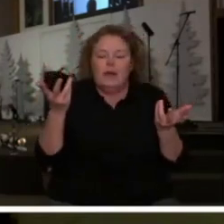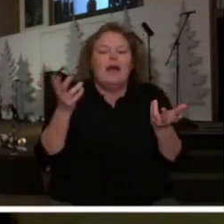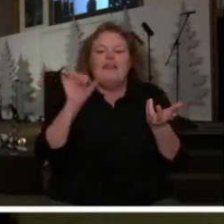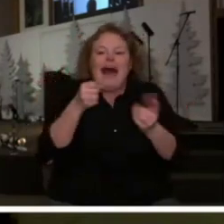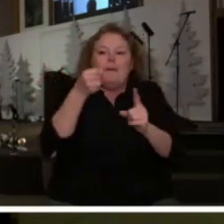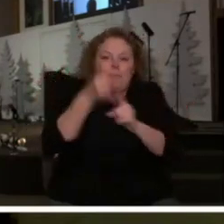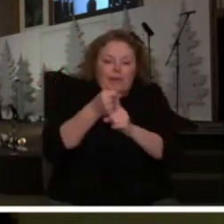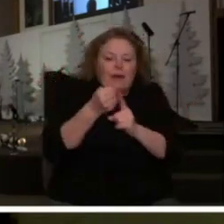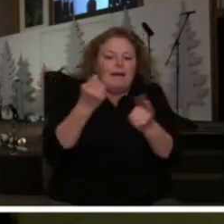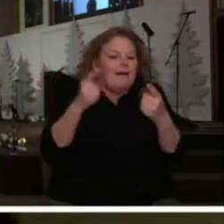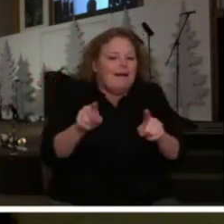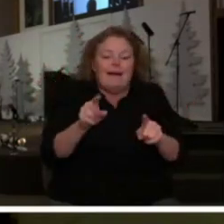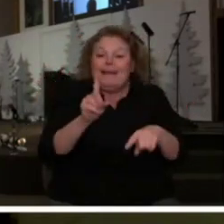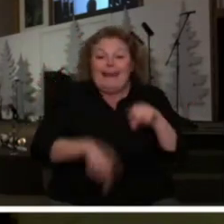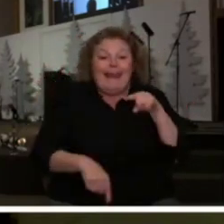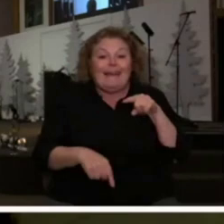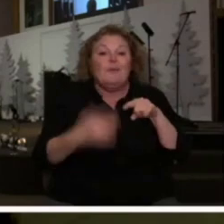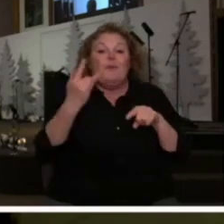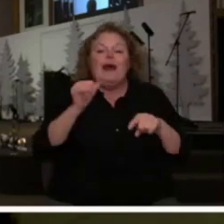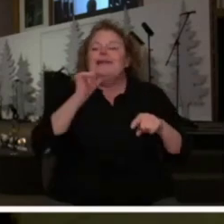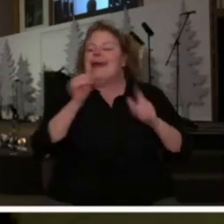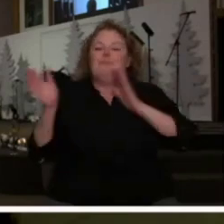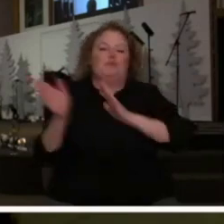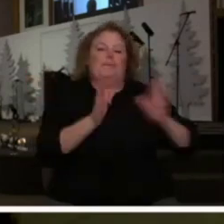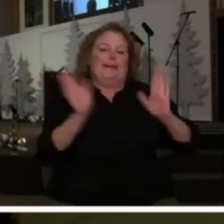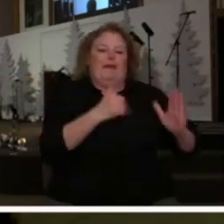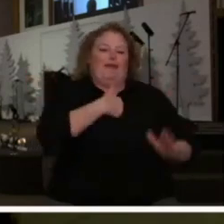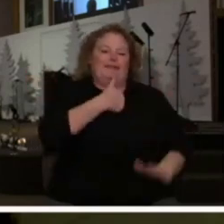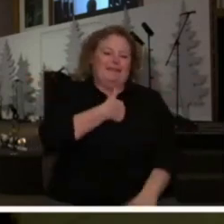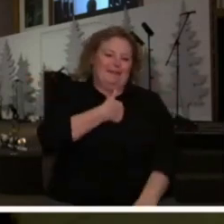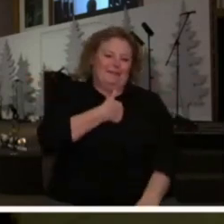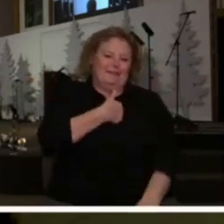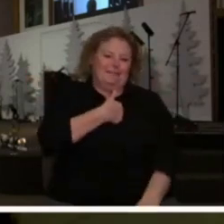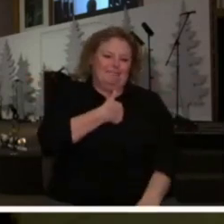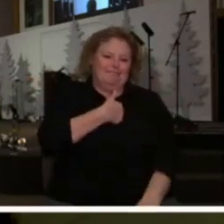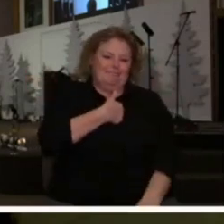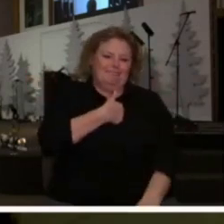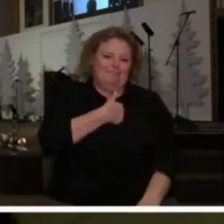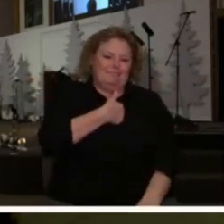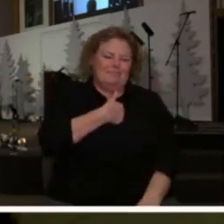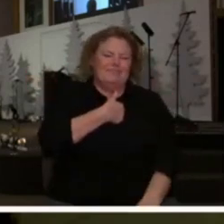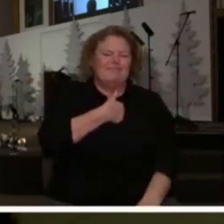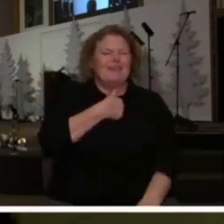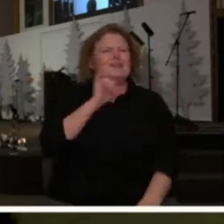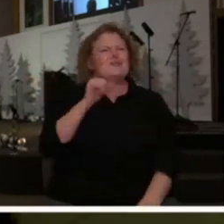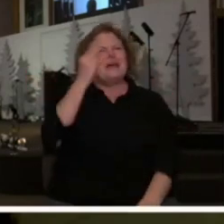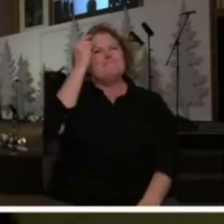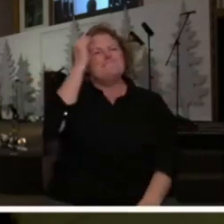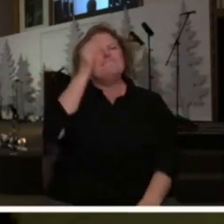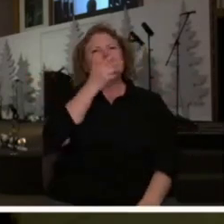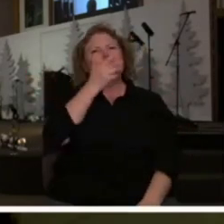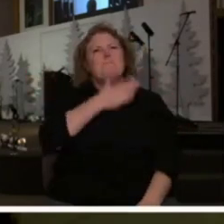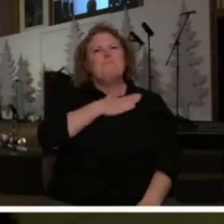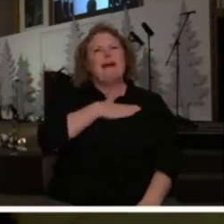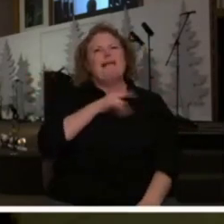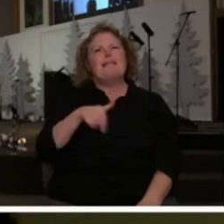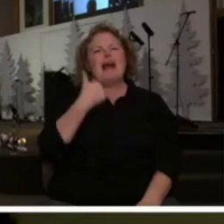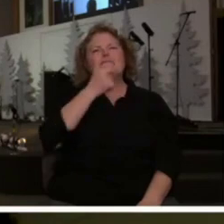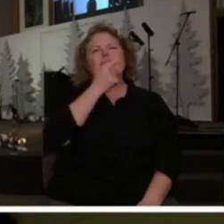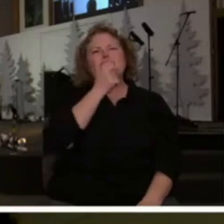suddenlies that He wanted because we didn't prepare ourselves in prayer. I begin to think about that in terms of my own life.